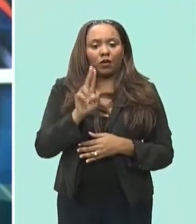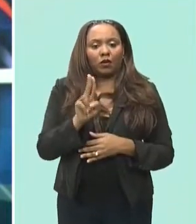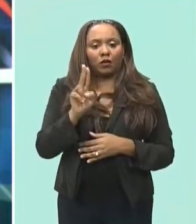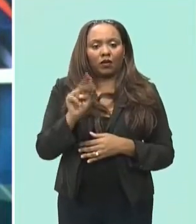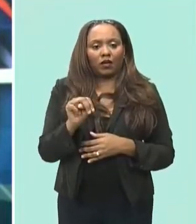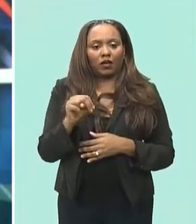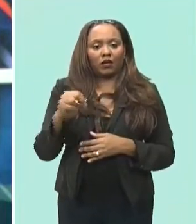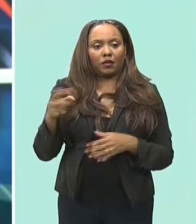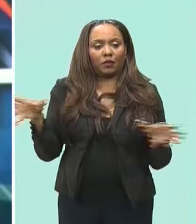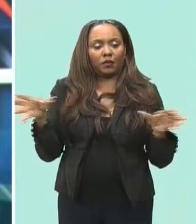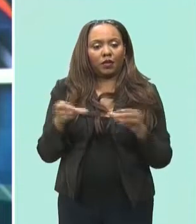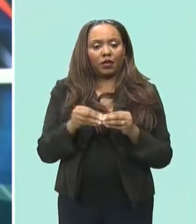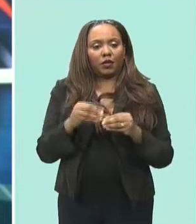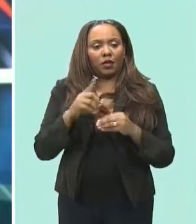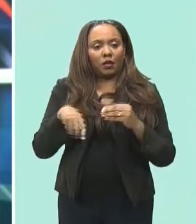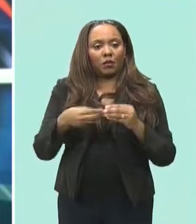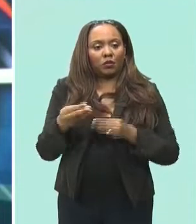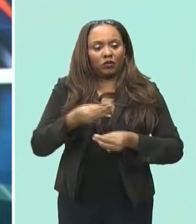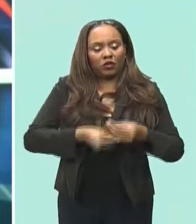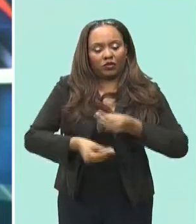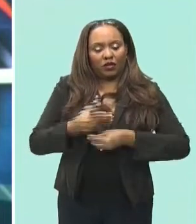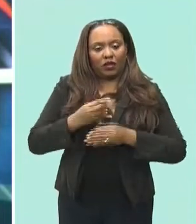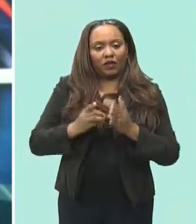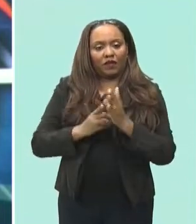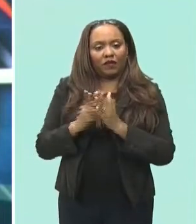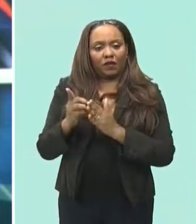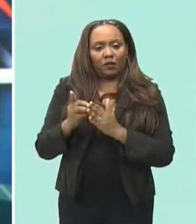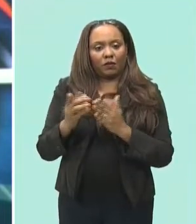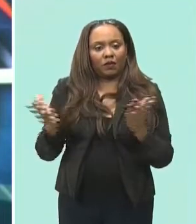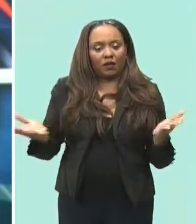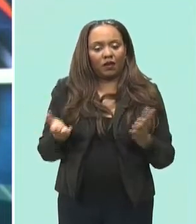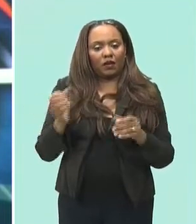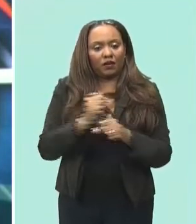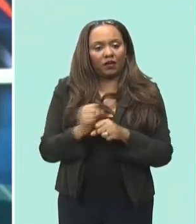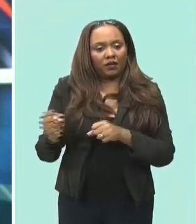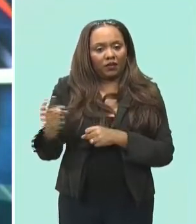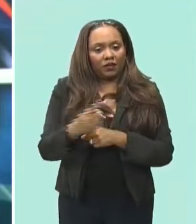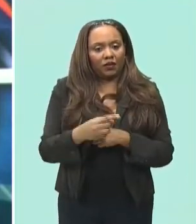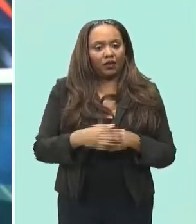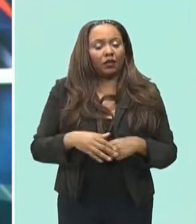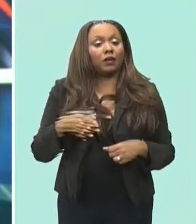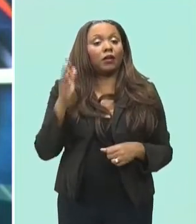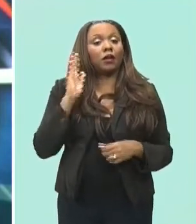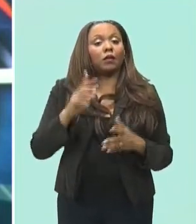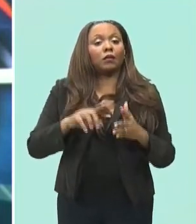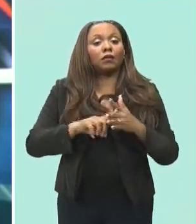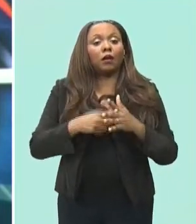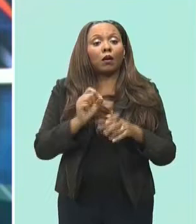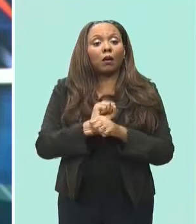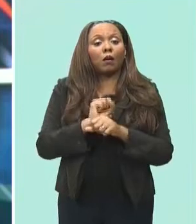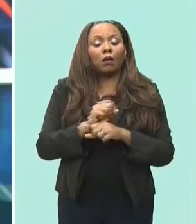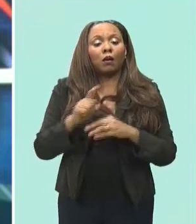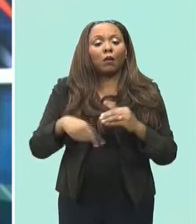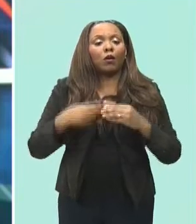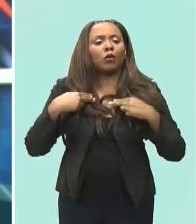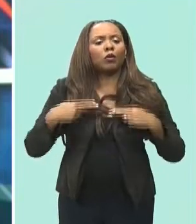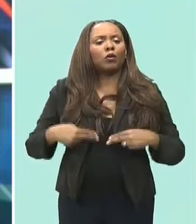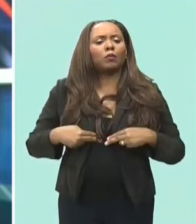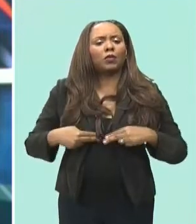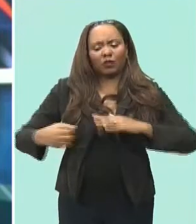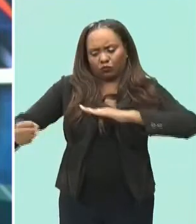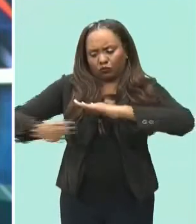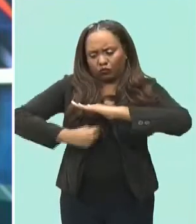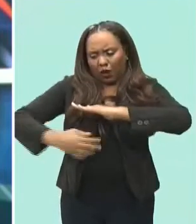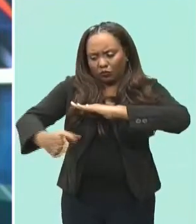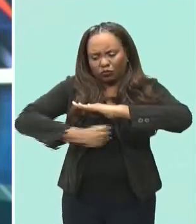on trade and development or unctad which will be held here in barbados next year and he will start work soon on dealing with human trafficking